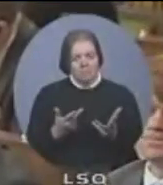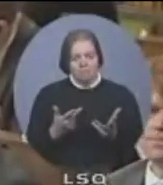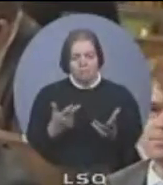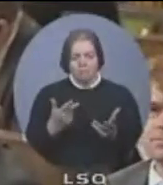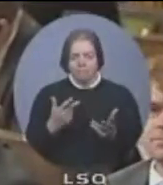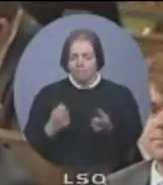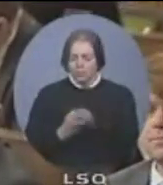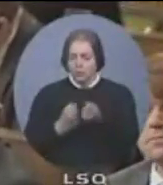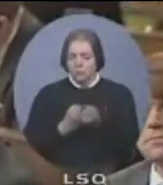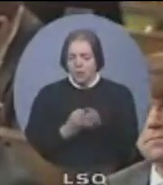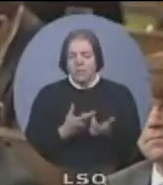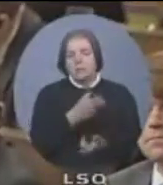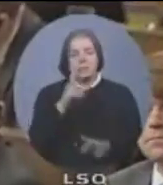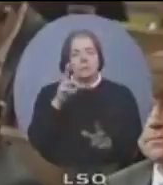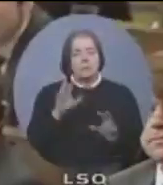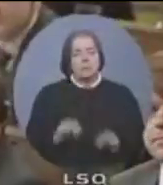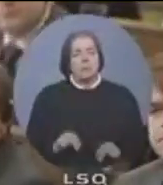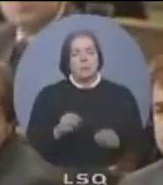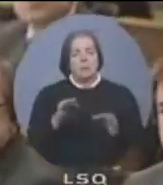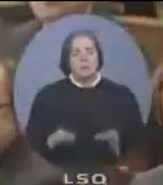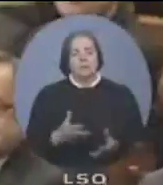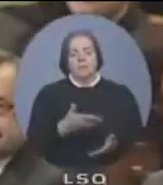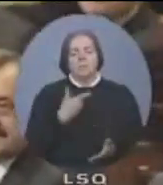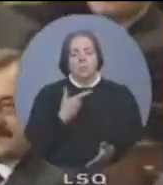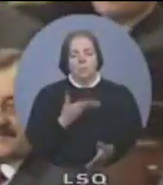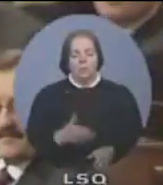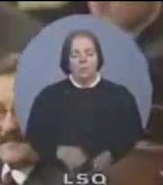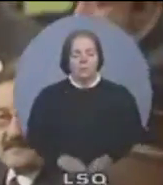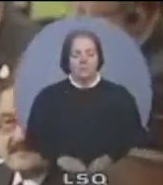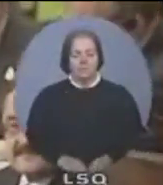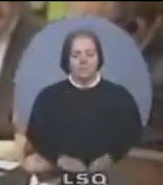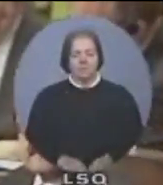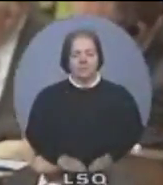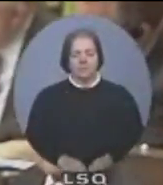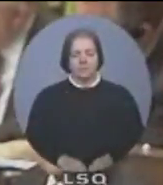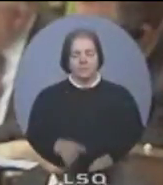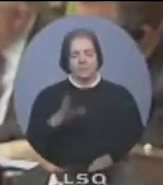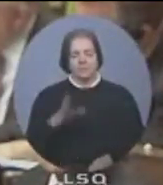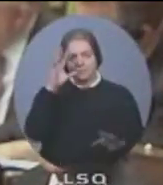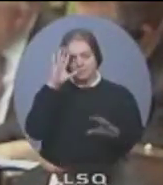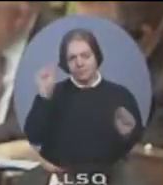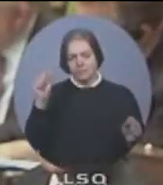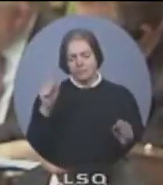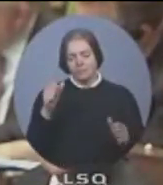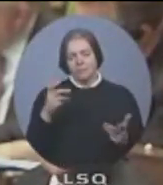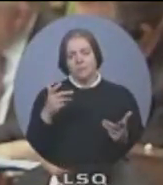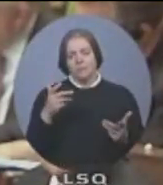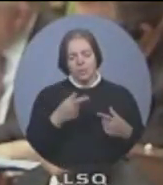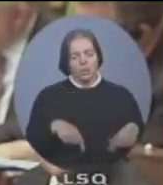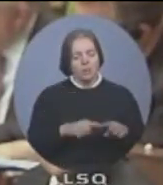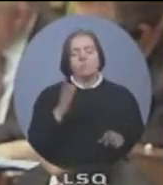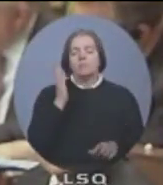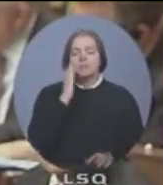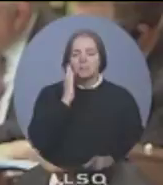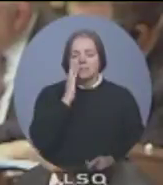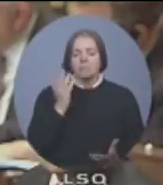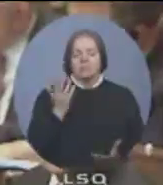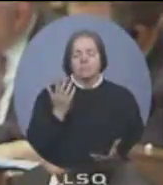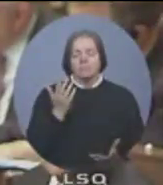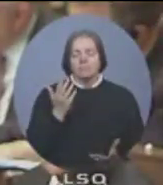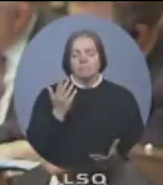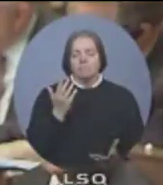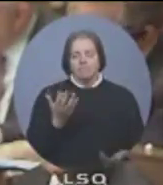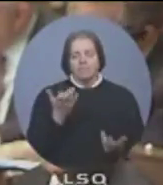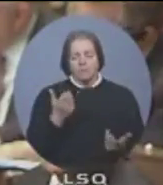Thank you. Mr. Speaker, thank you very much. As the House knows, we want to ensure that we are making a difference in